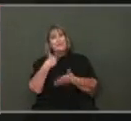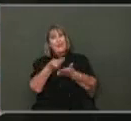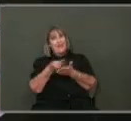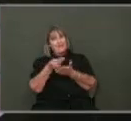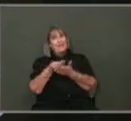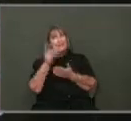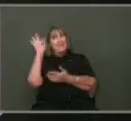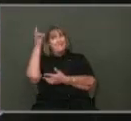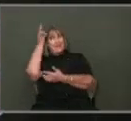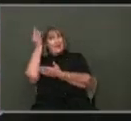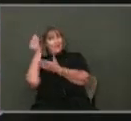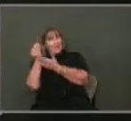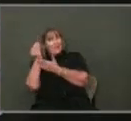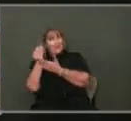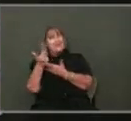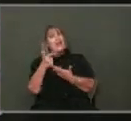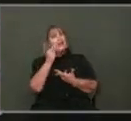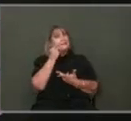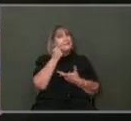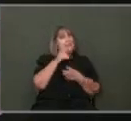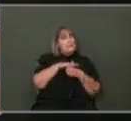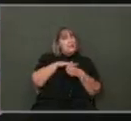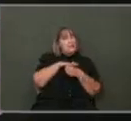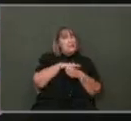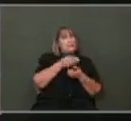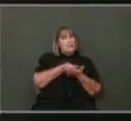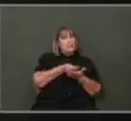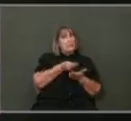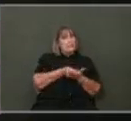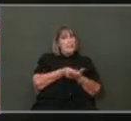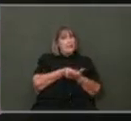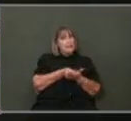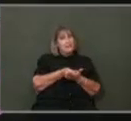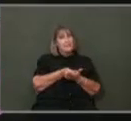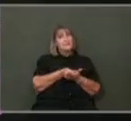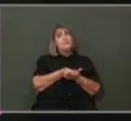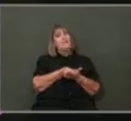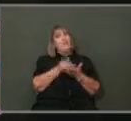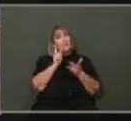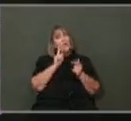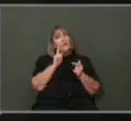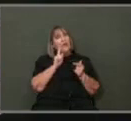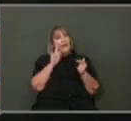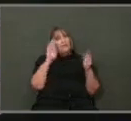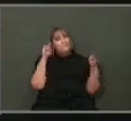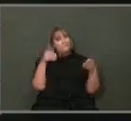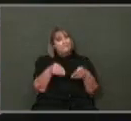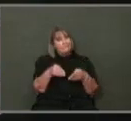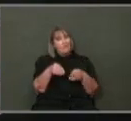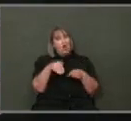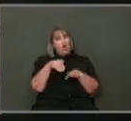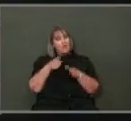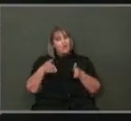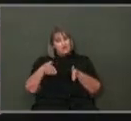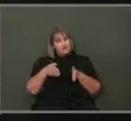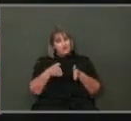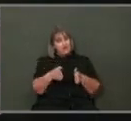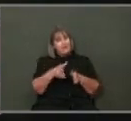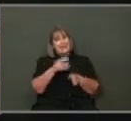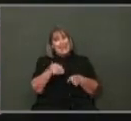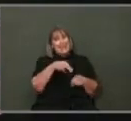government and through our local budget to be able to address not only the street portion, but the sidewalk portion. My